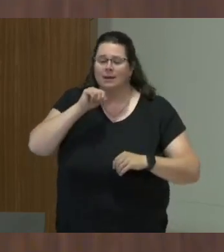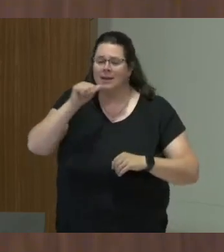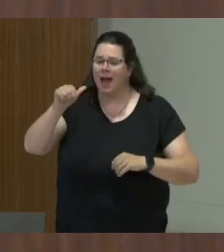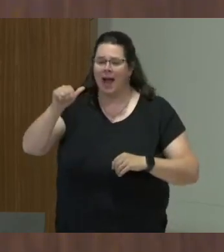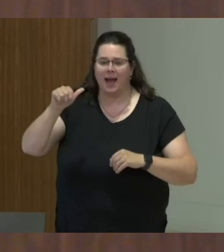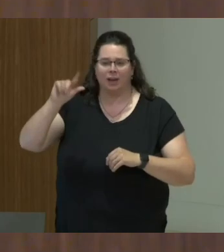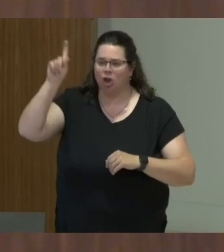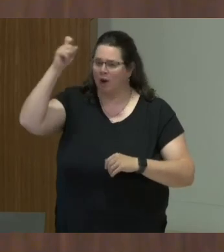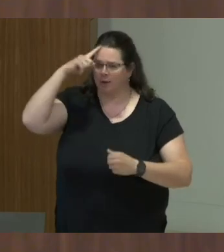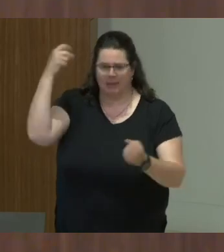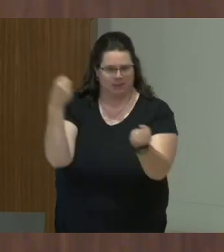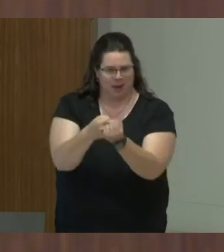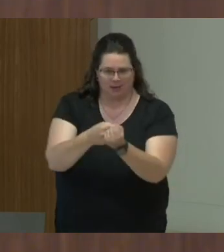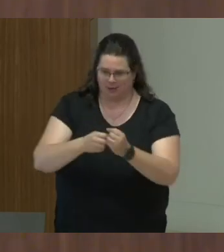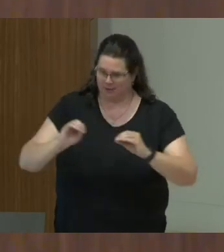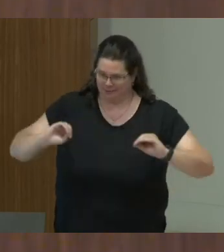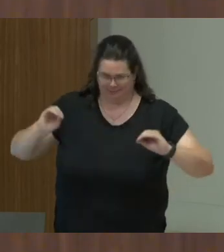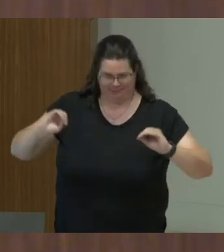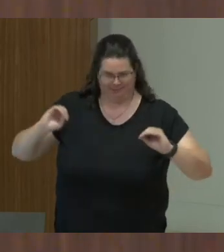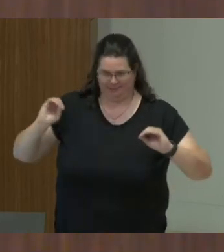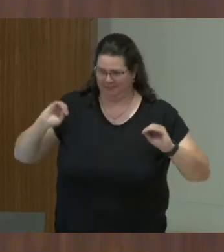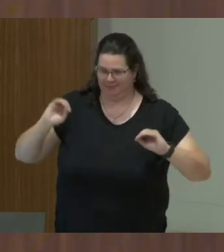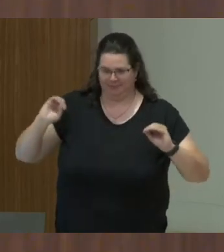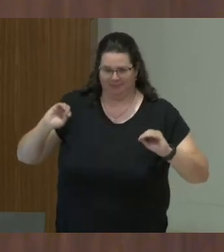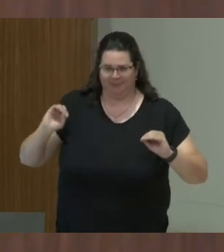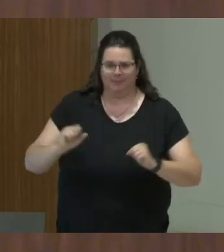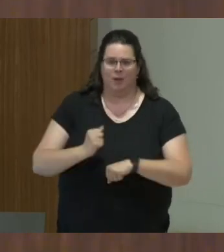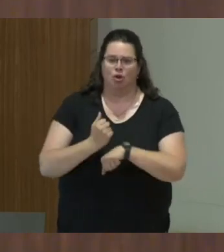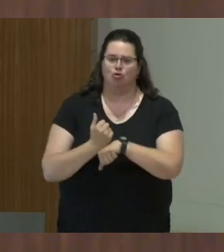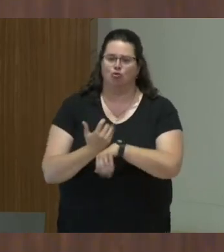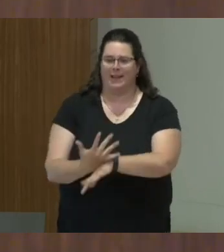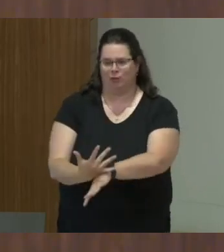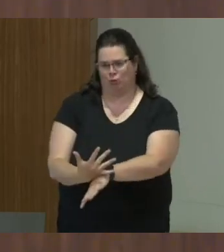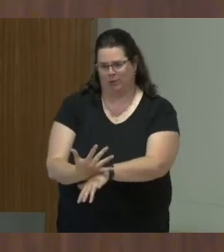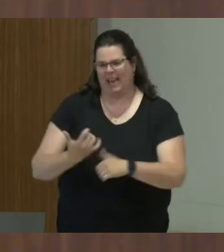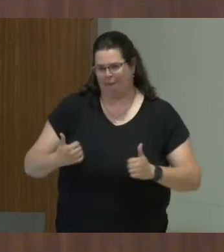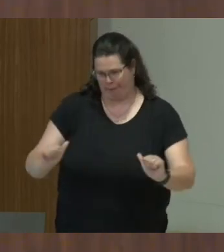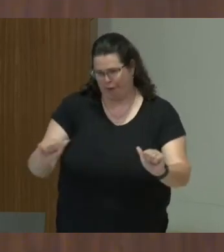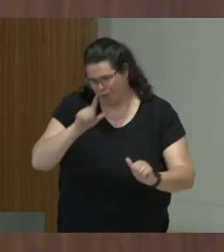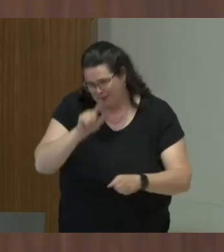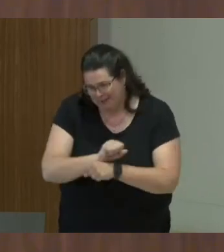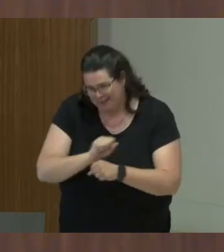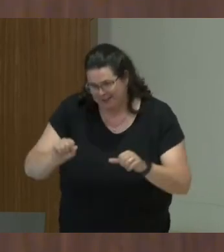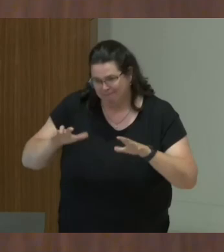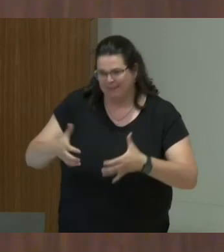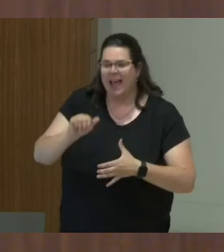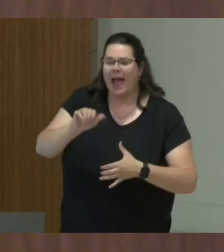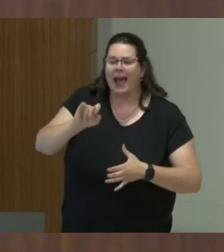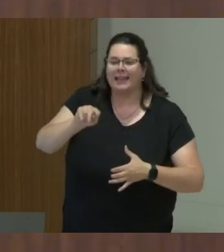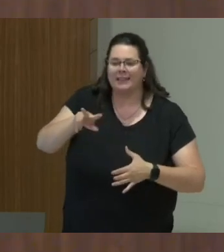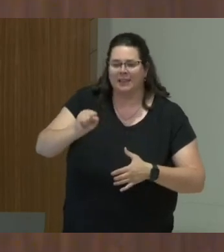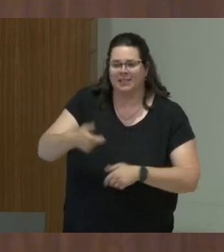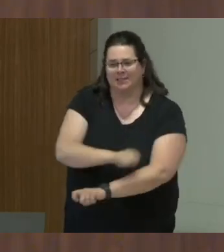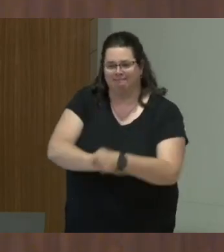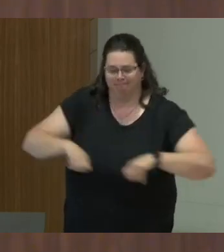local, but there were problems in it, and that's what I'm going to reflect on. So, as we all